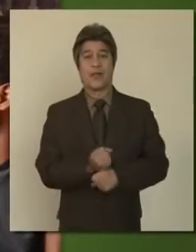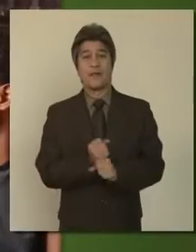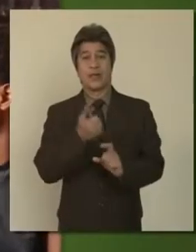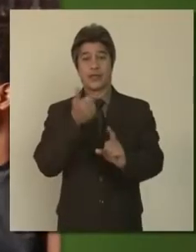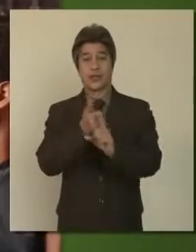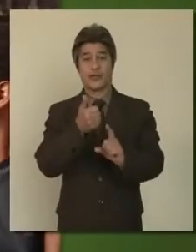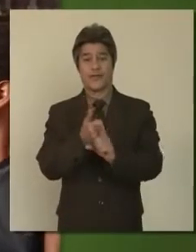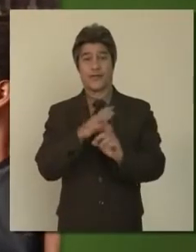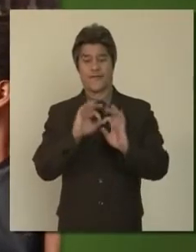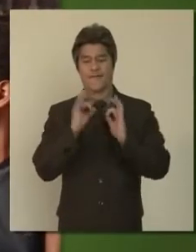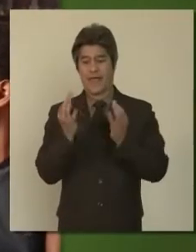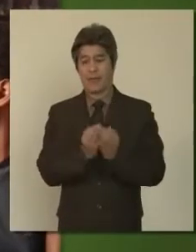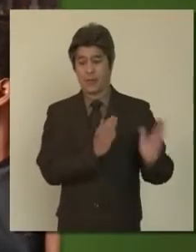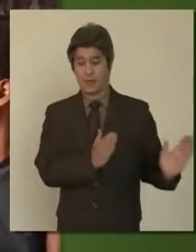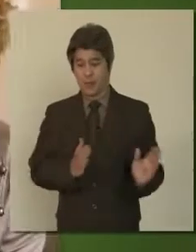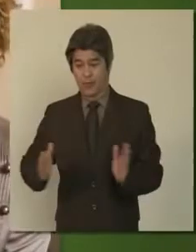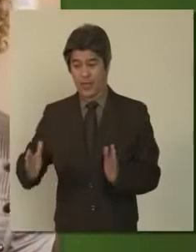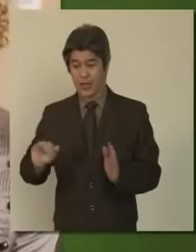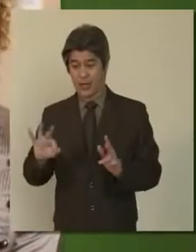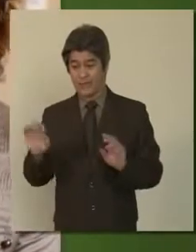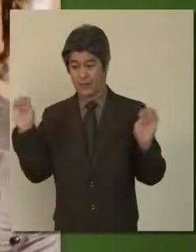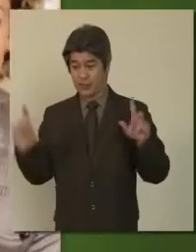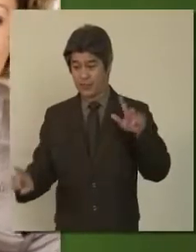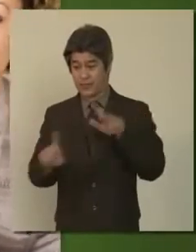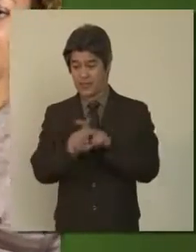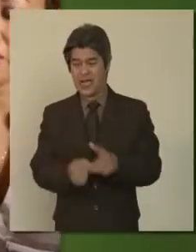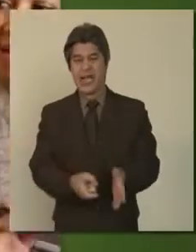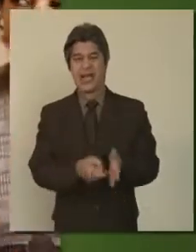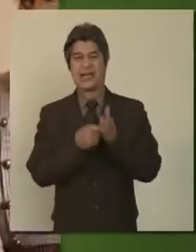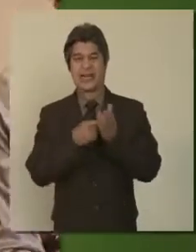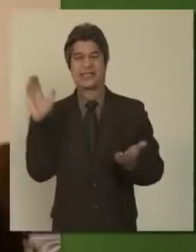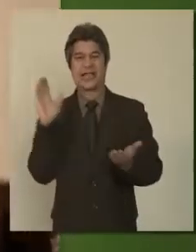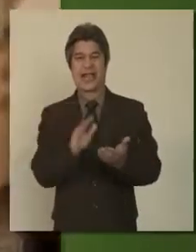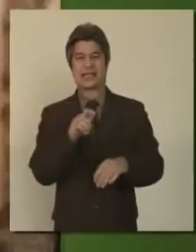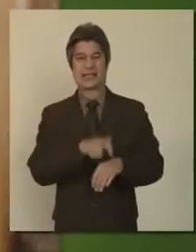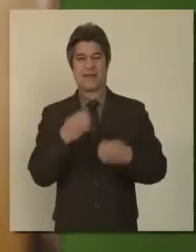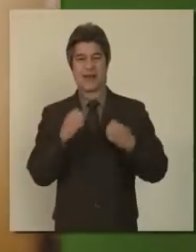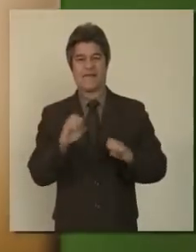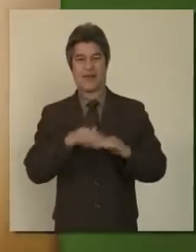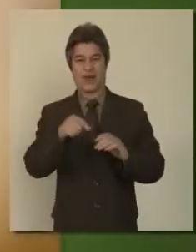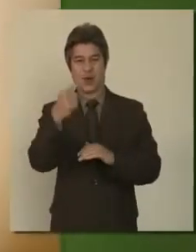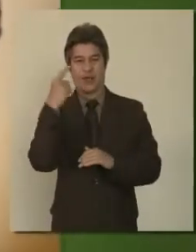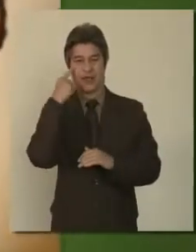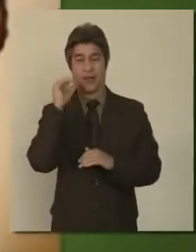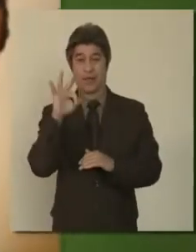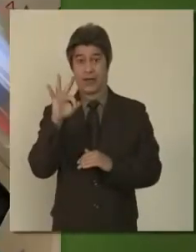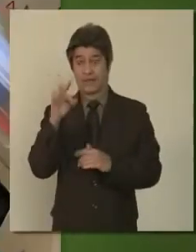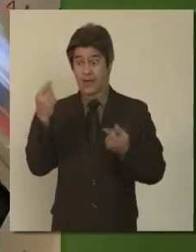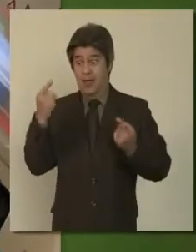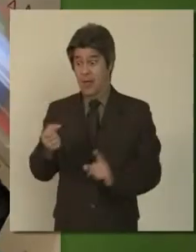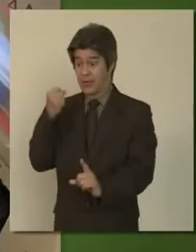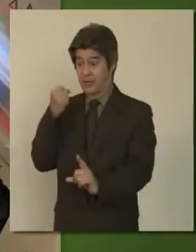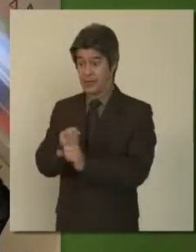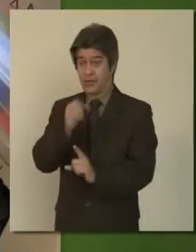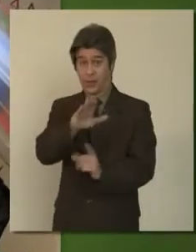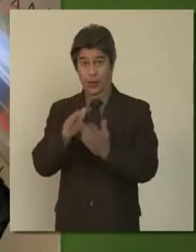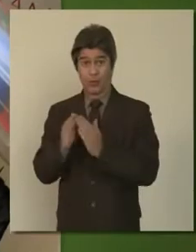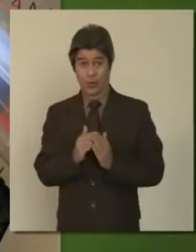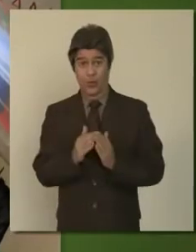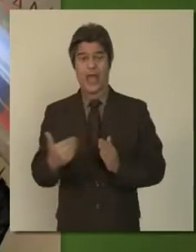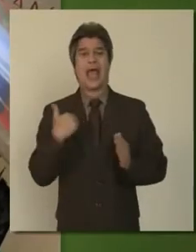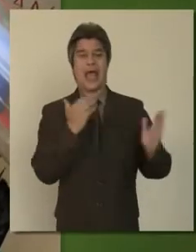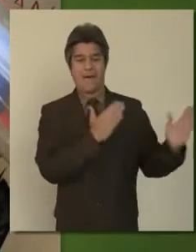Getting yourself and your family prepared in case of an emergency takes less time and effort than you may think. But if a disaster hits your community,